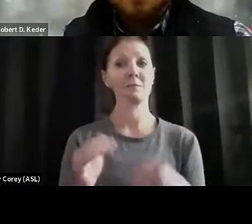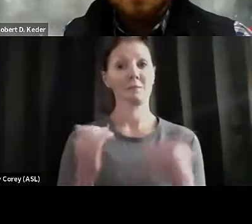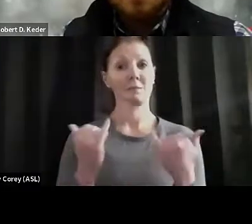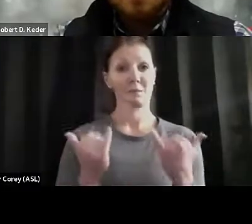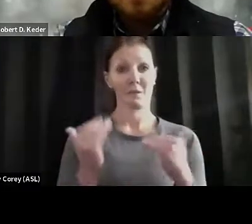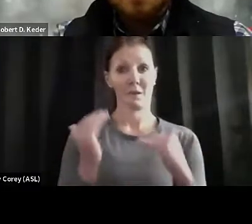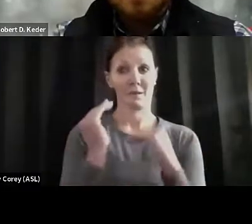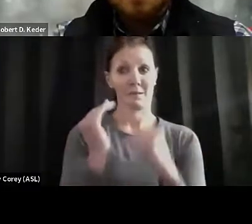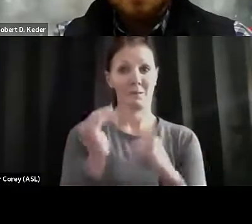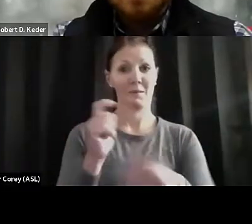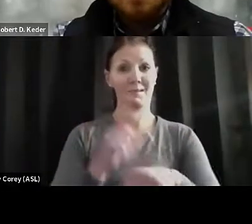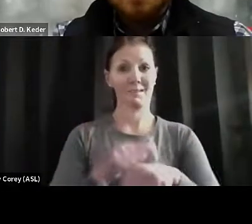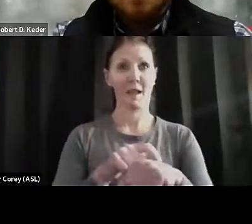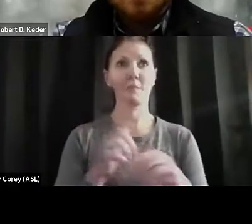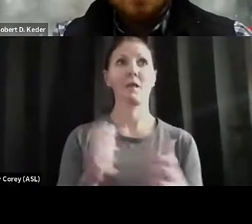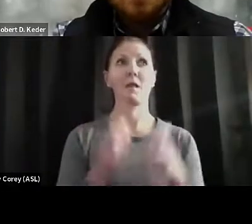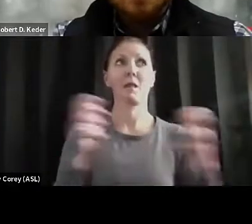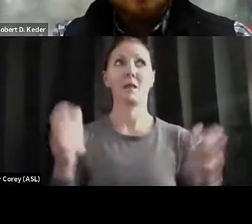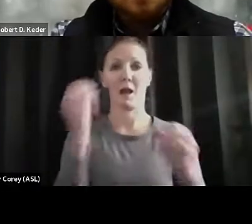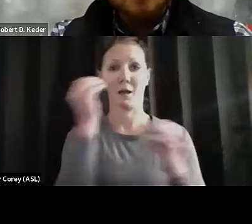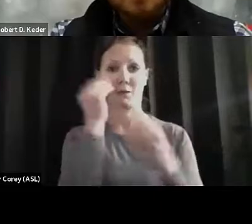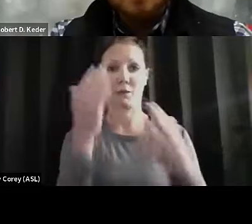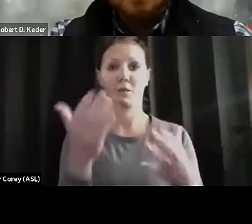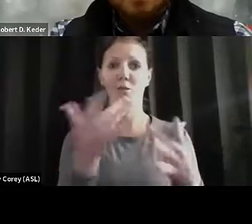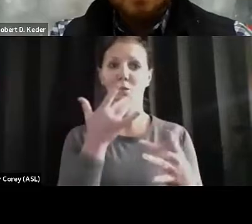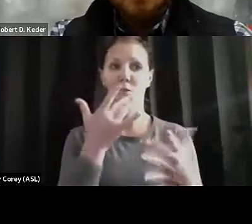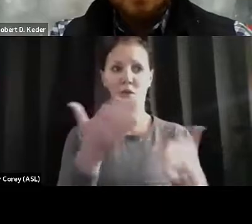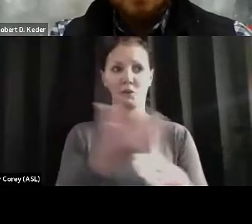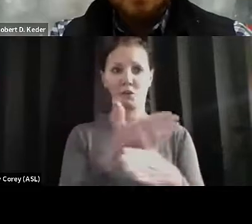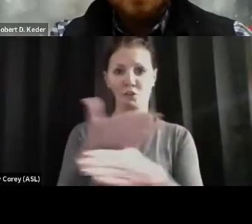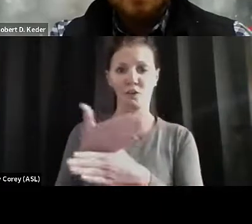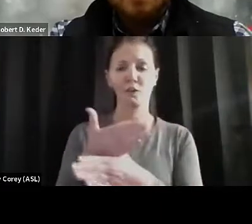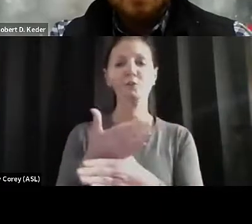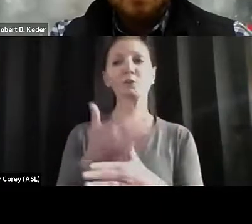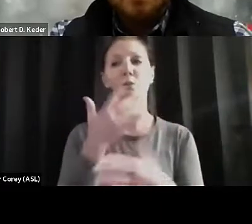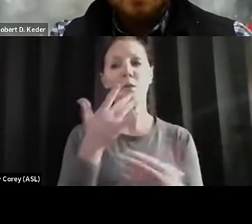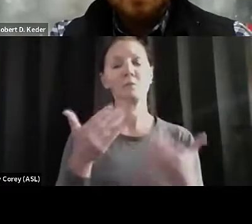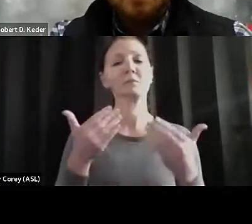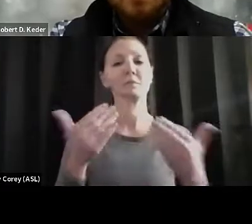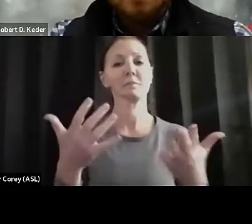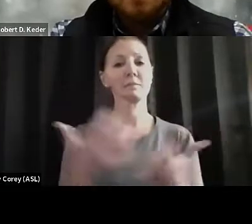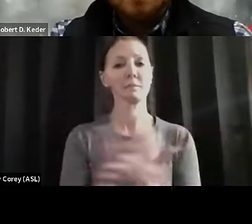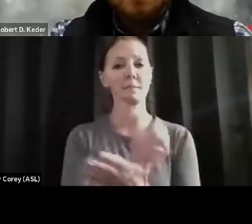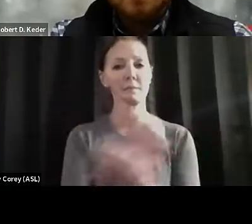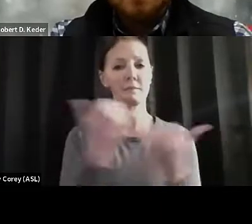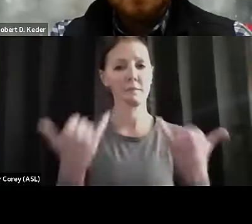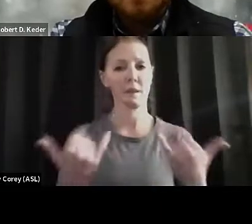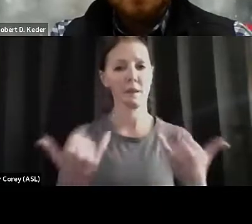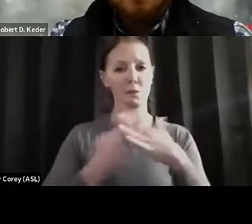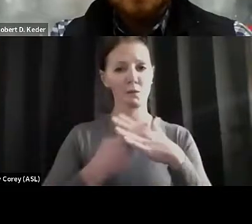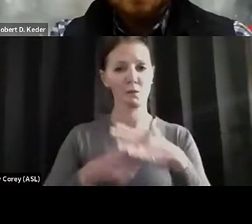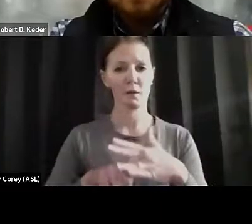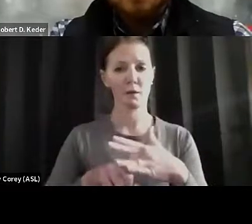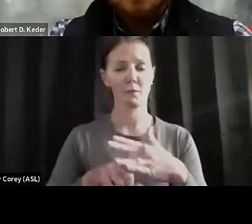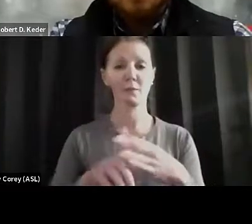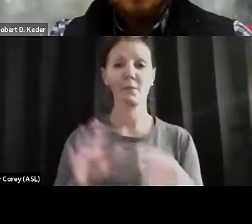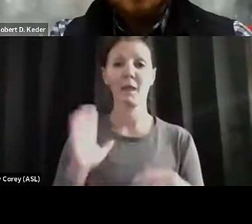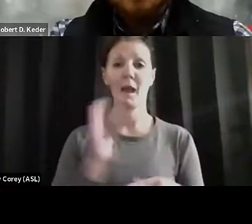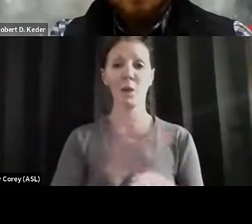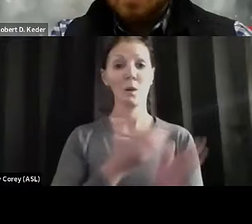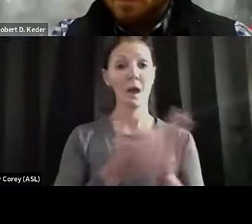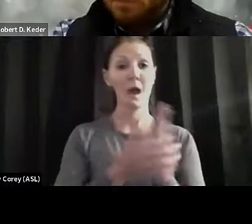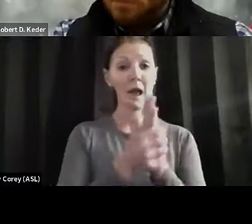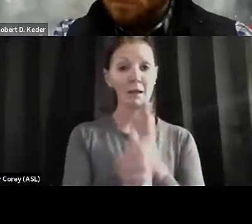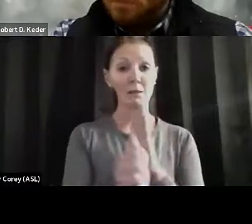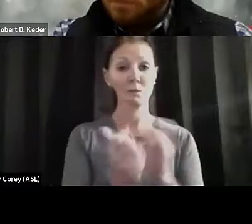of information that we want to share with all of you, we're going to go ahead and start right away. Our expert panelists are